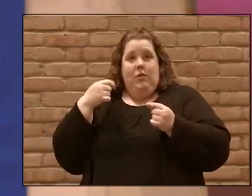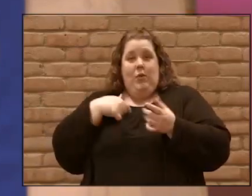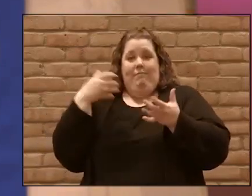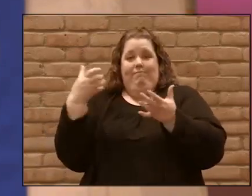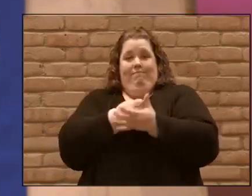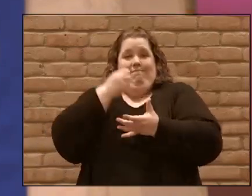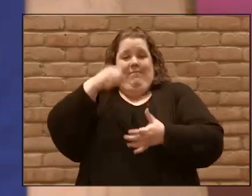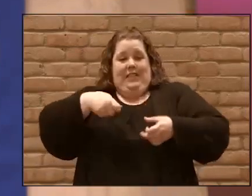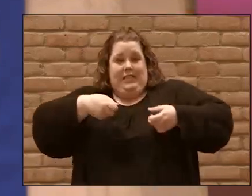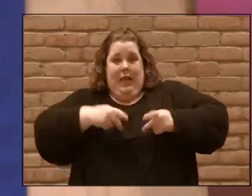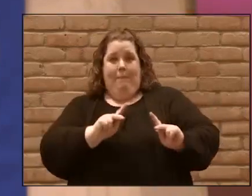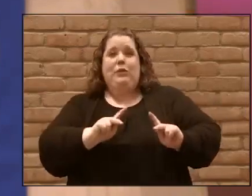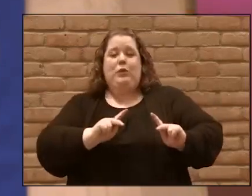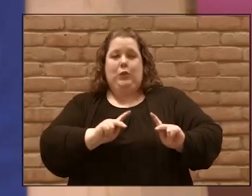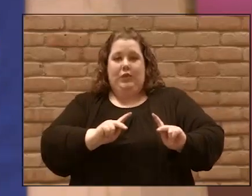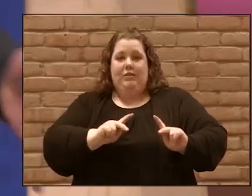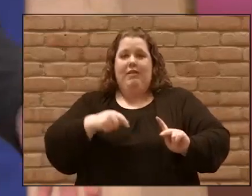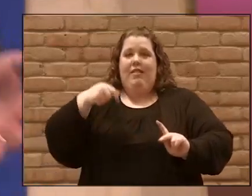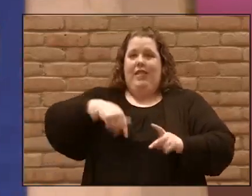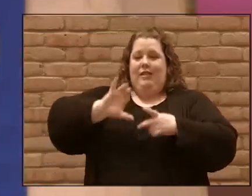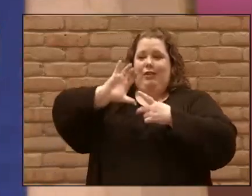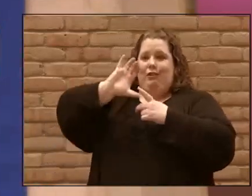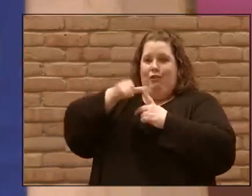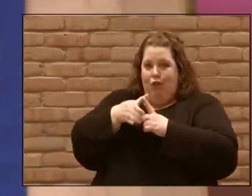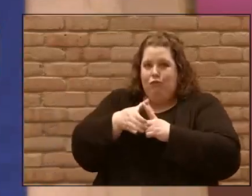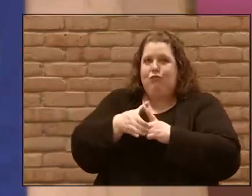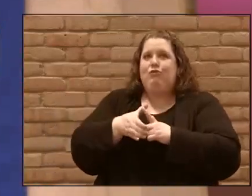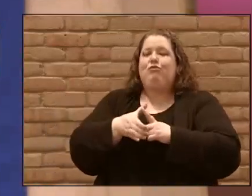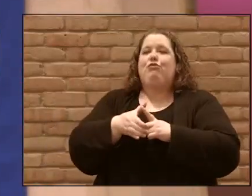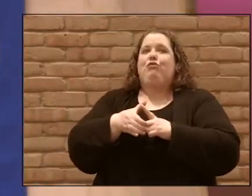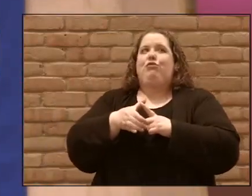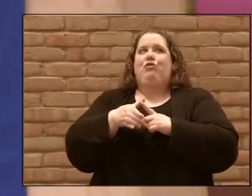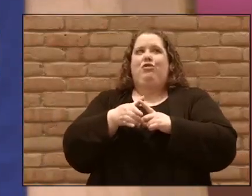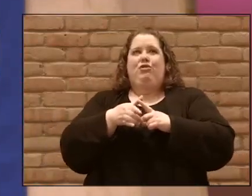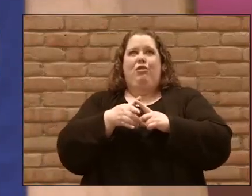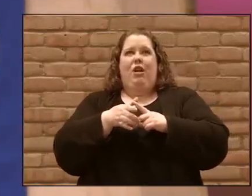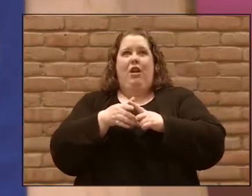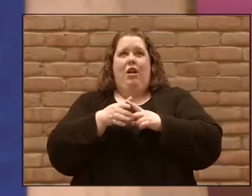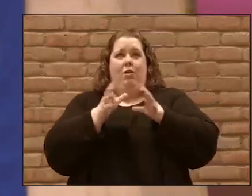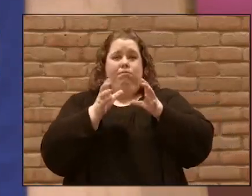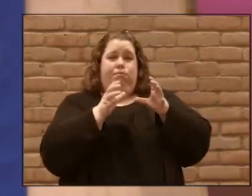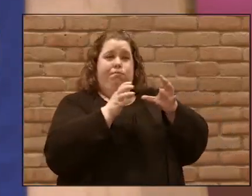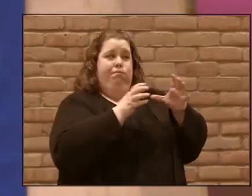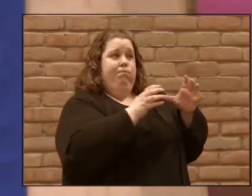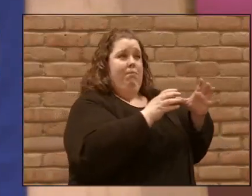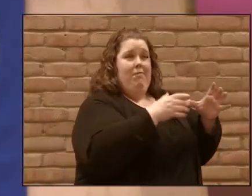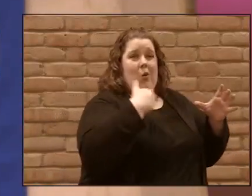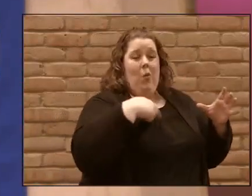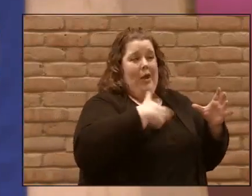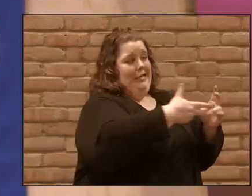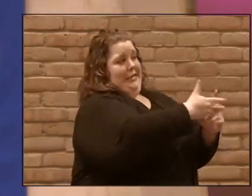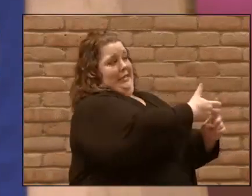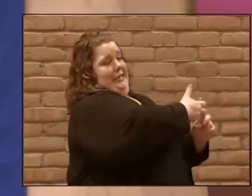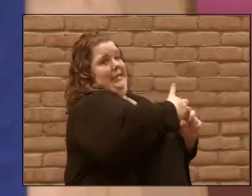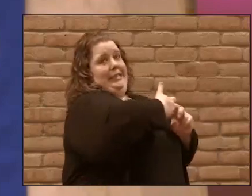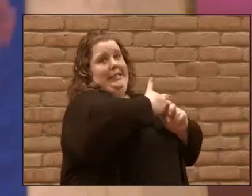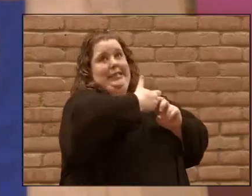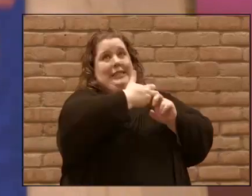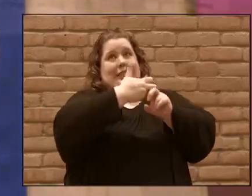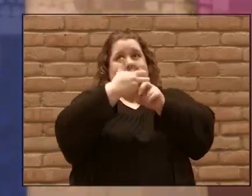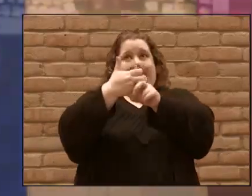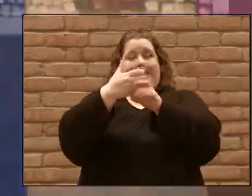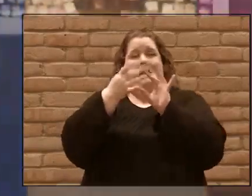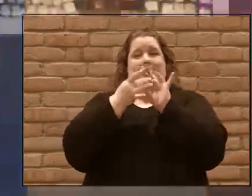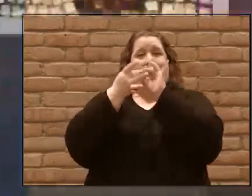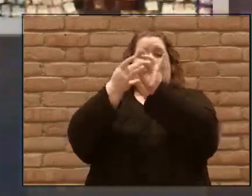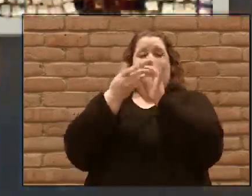moving away from Jesus and bring it back closer to Jesus? How do we do that? Well, a good place to start is looking back at the